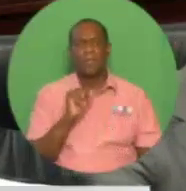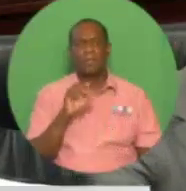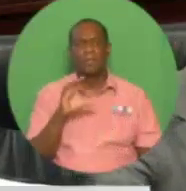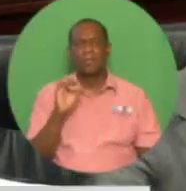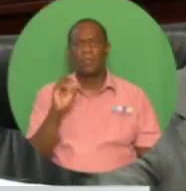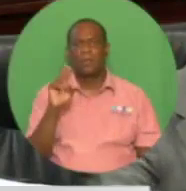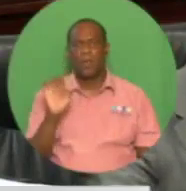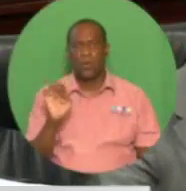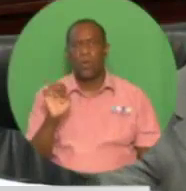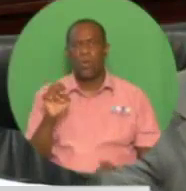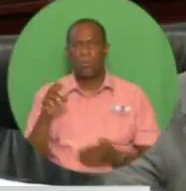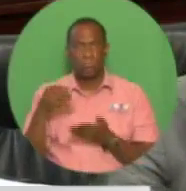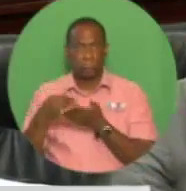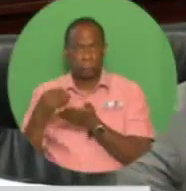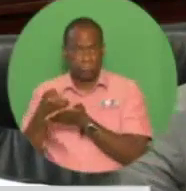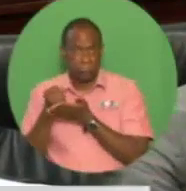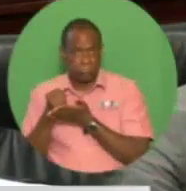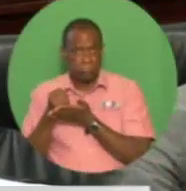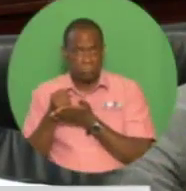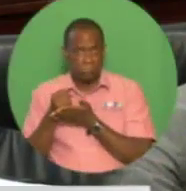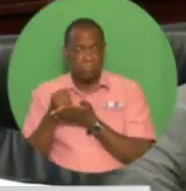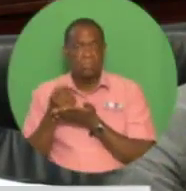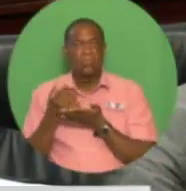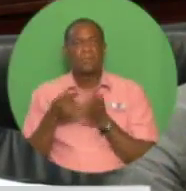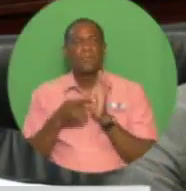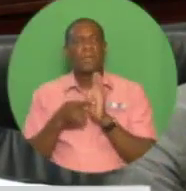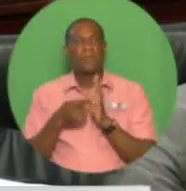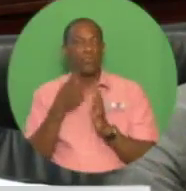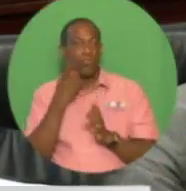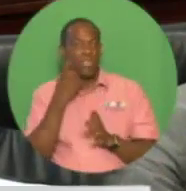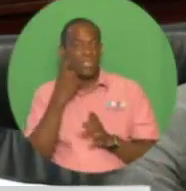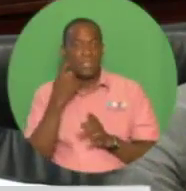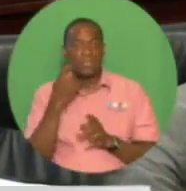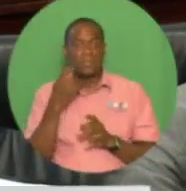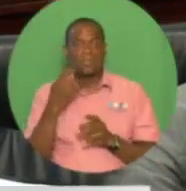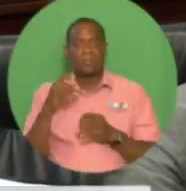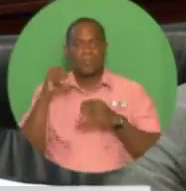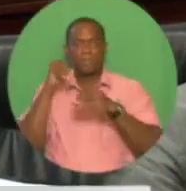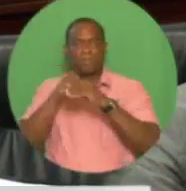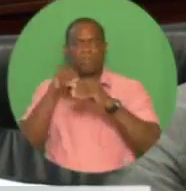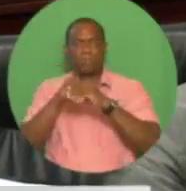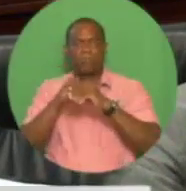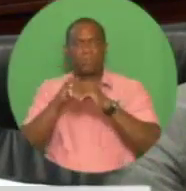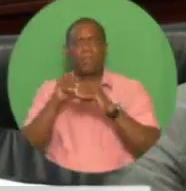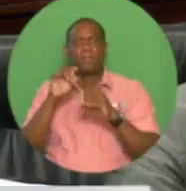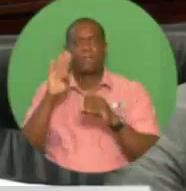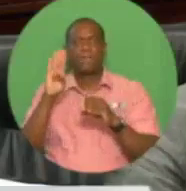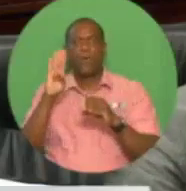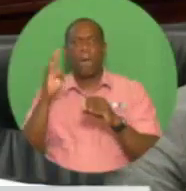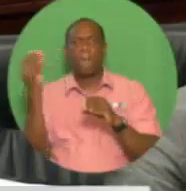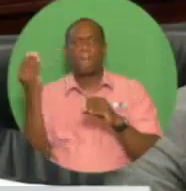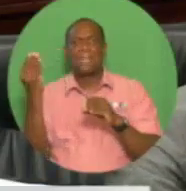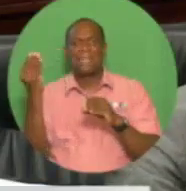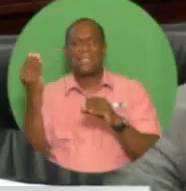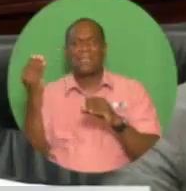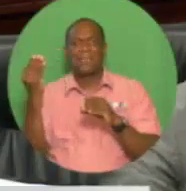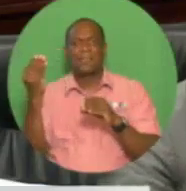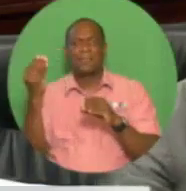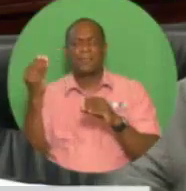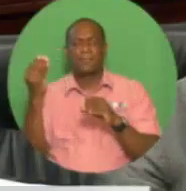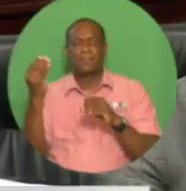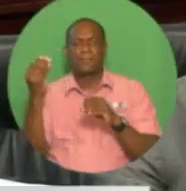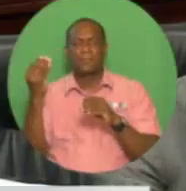upon is the recent $4 billion injection of funds from the National Investment Fund NIF bond issue.